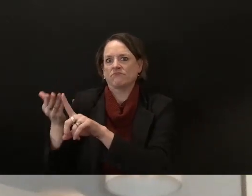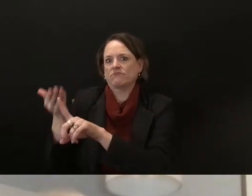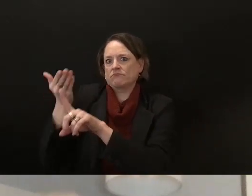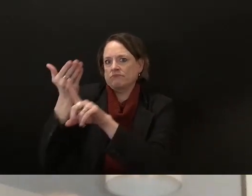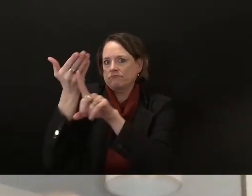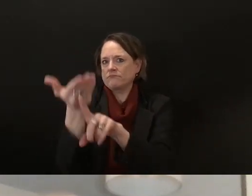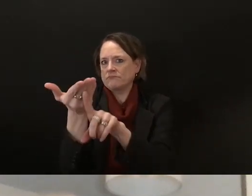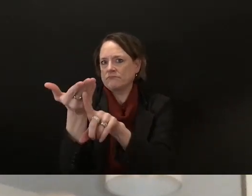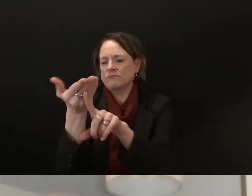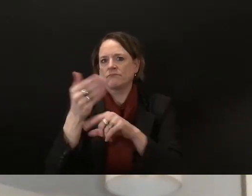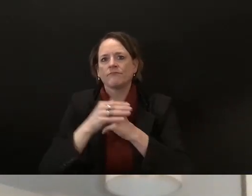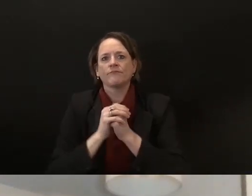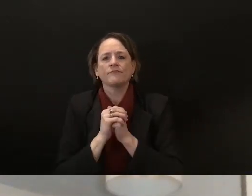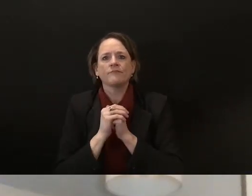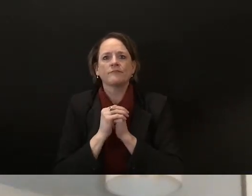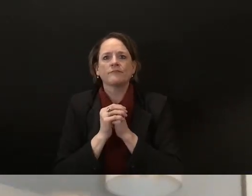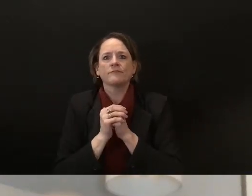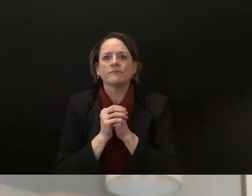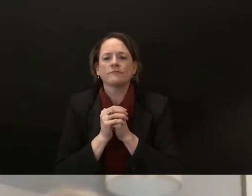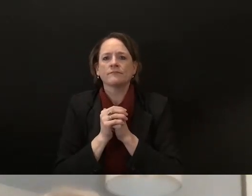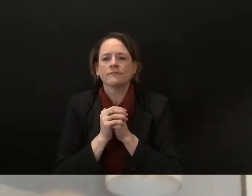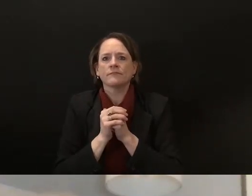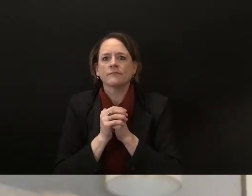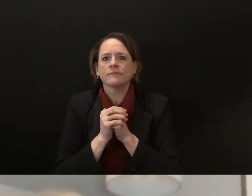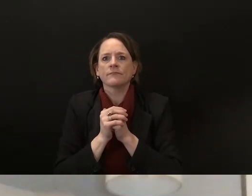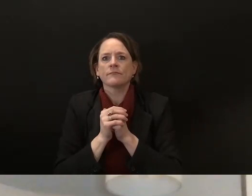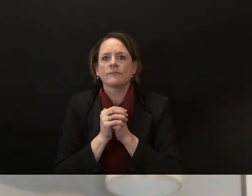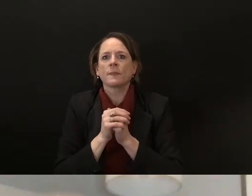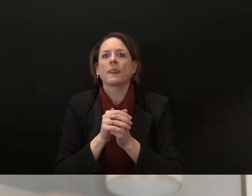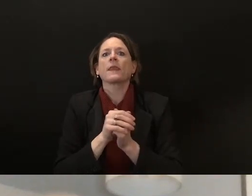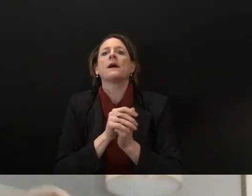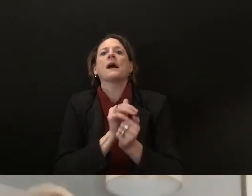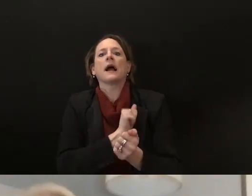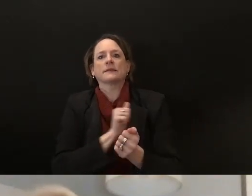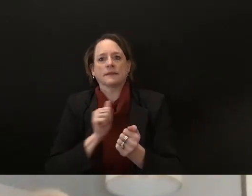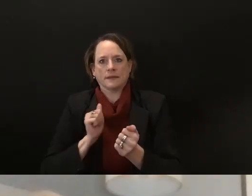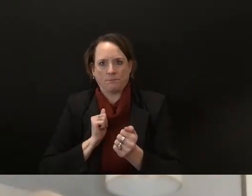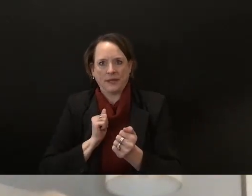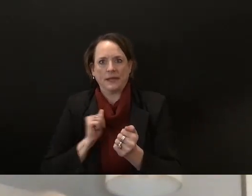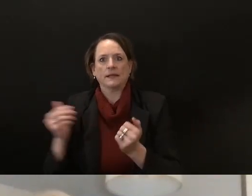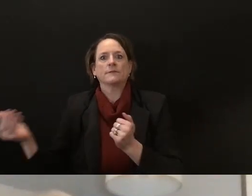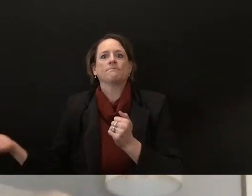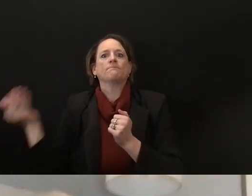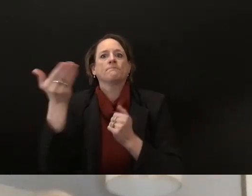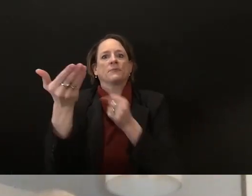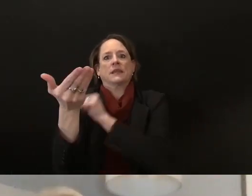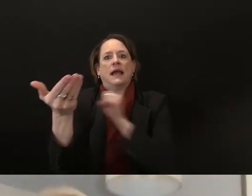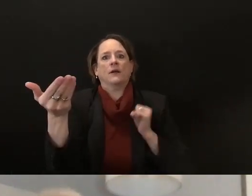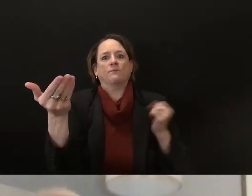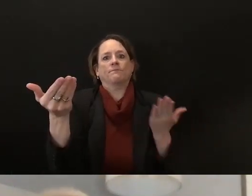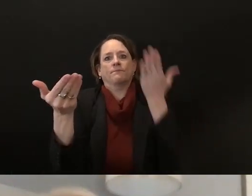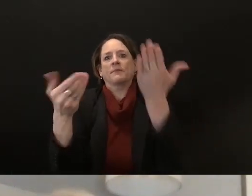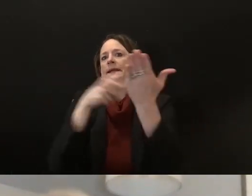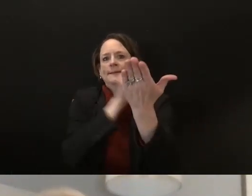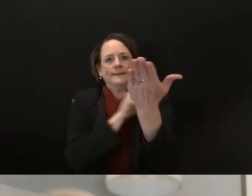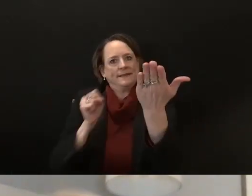one that came out of the assembly it was sent to the senate was not a good bill uh not a good bill at all pretty